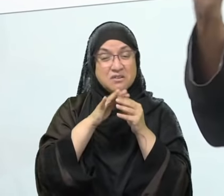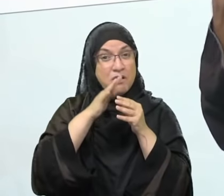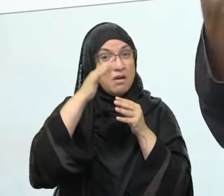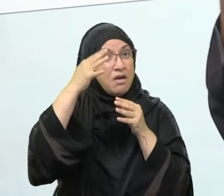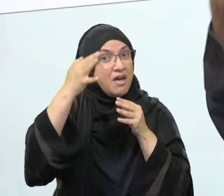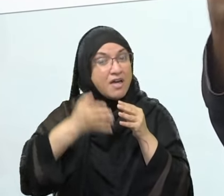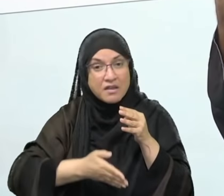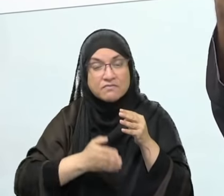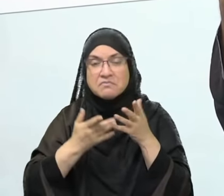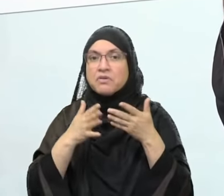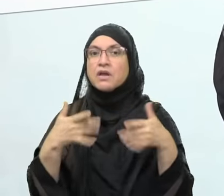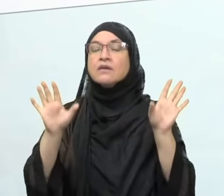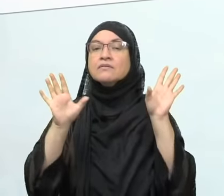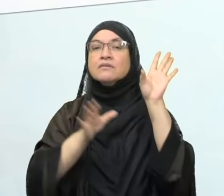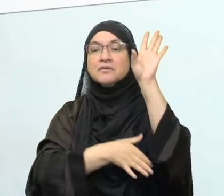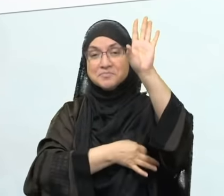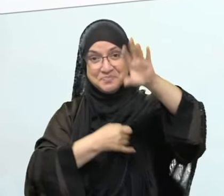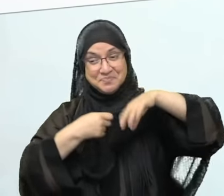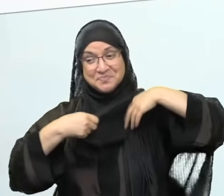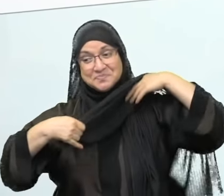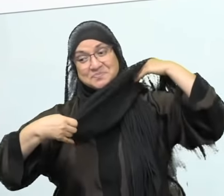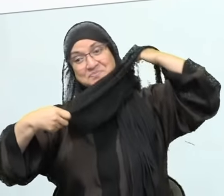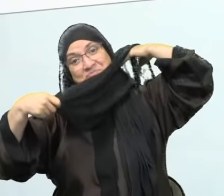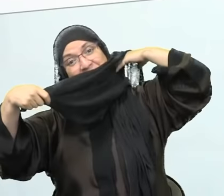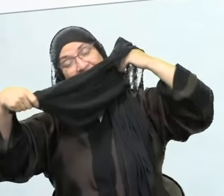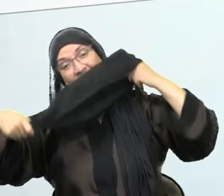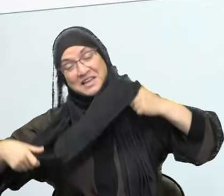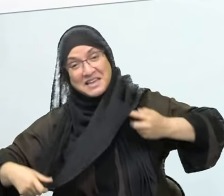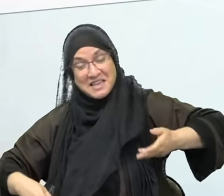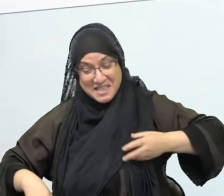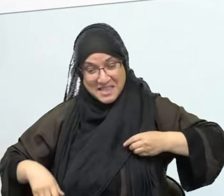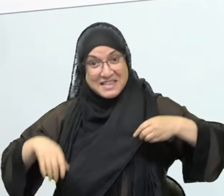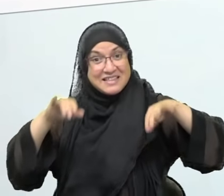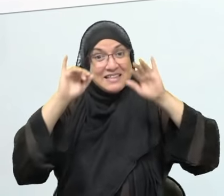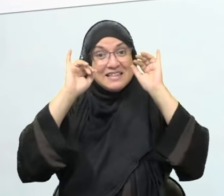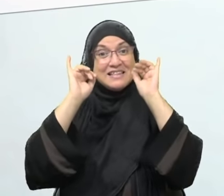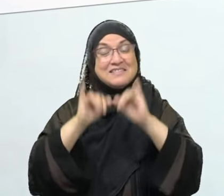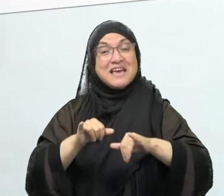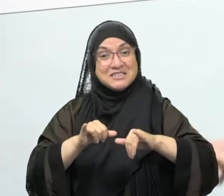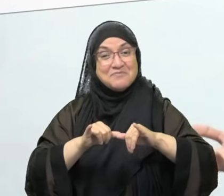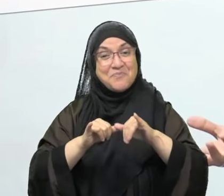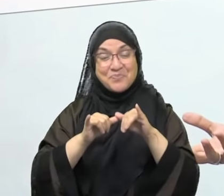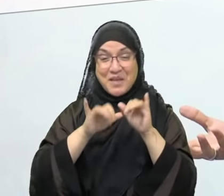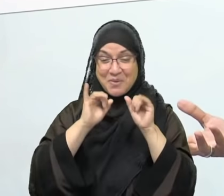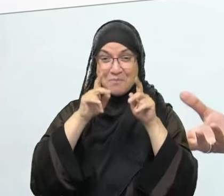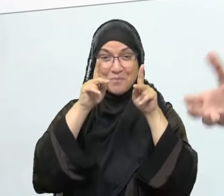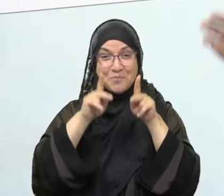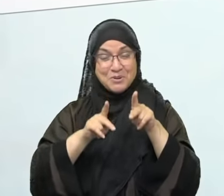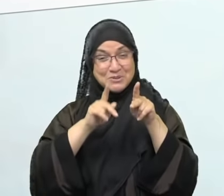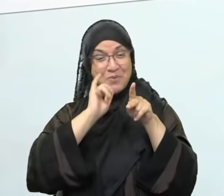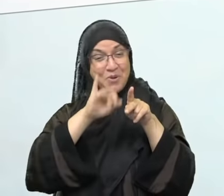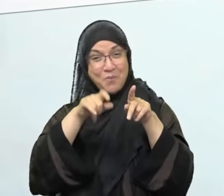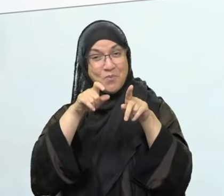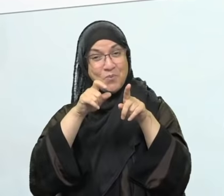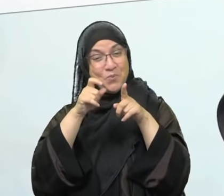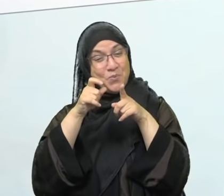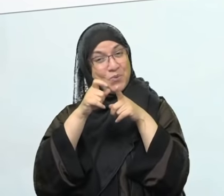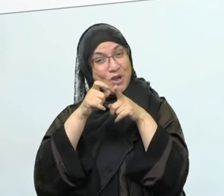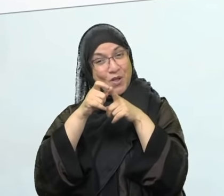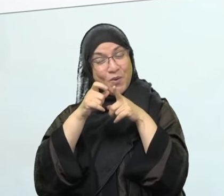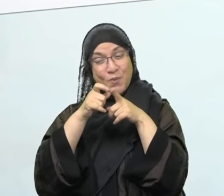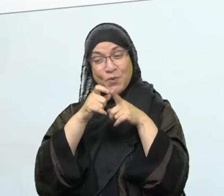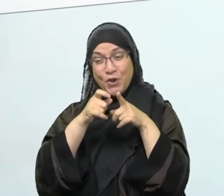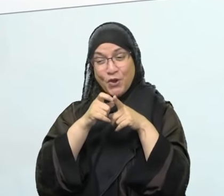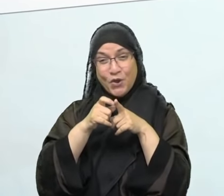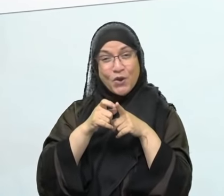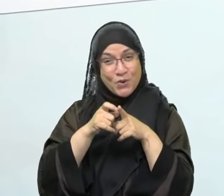loftiest title after a Prophet is to be a person of truth. Truthful with their words, truthful with their deeds. You know what you're